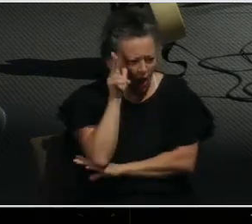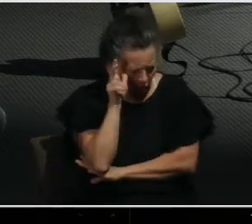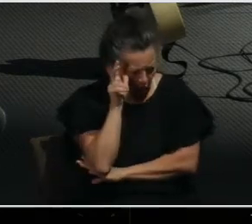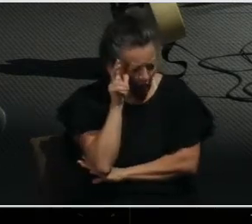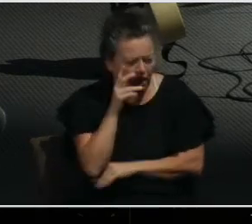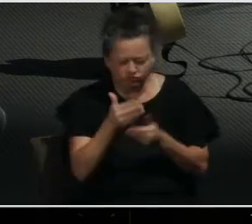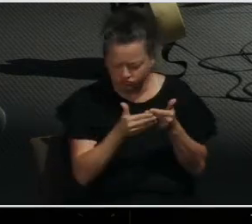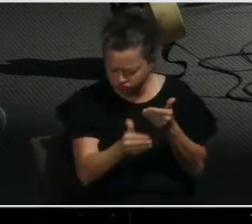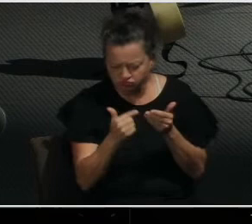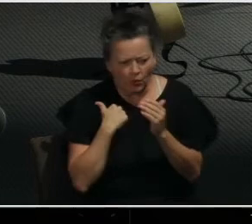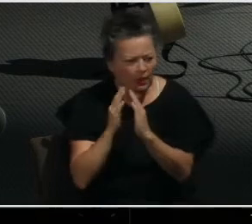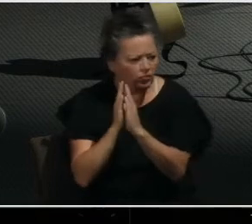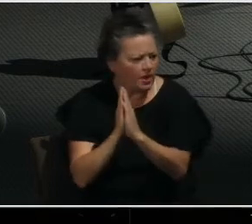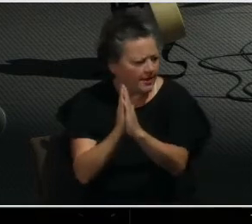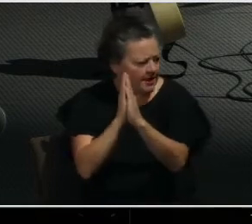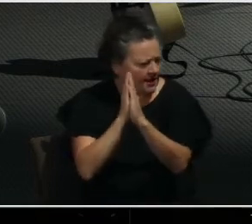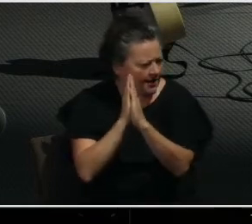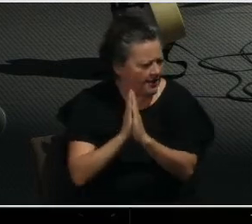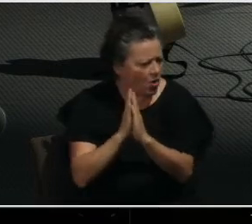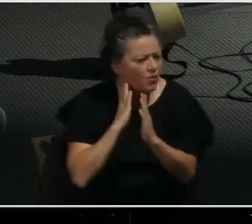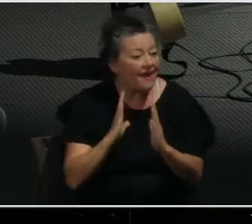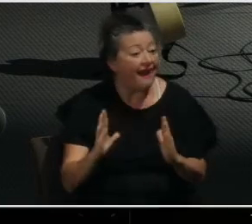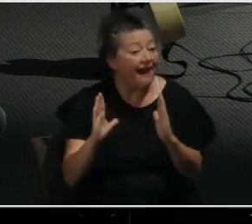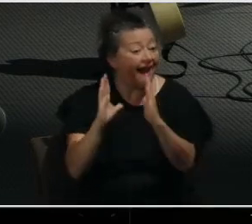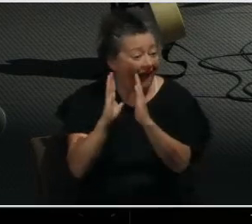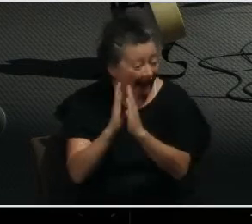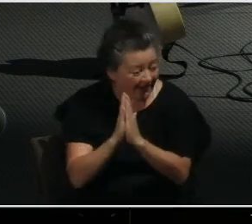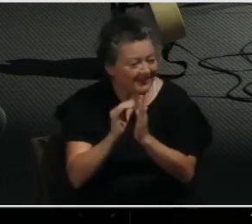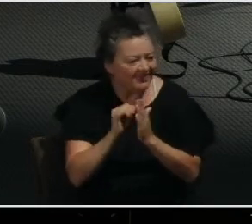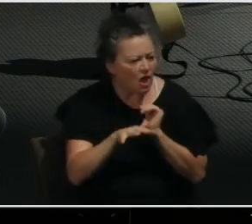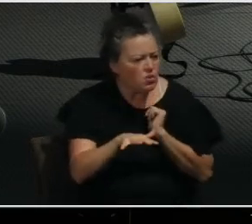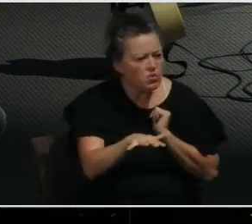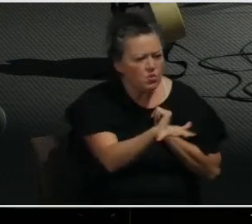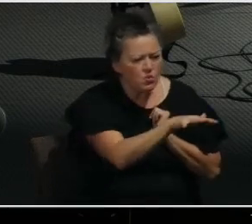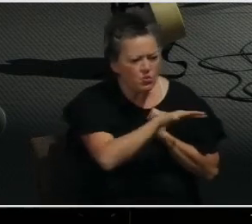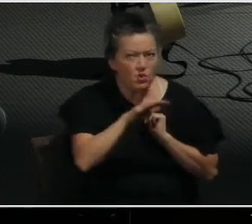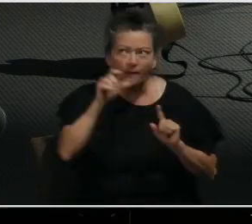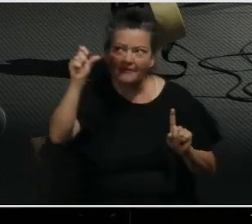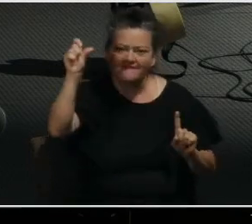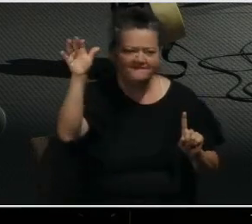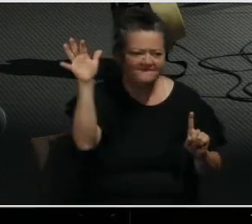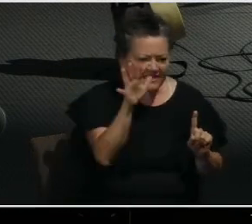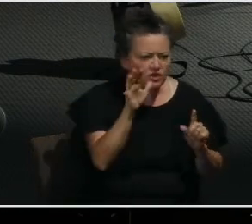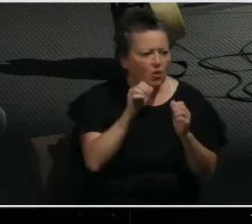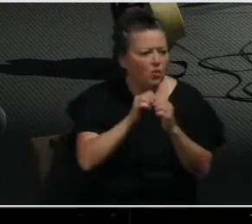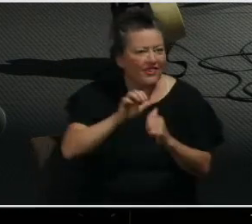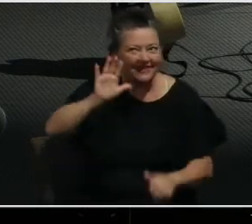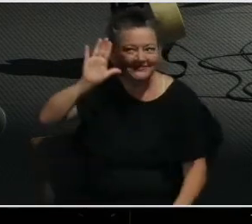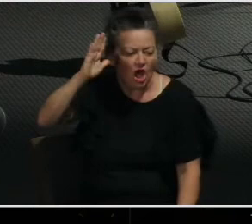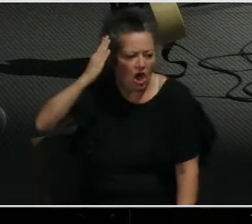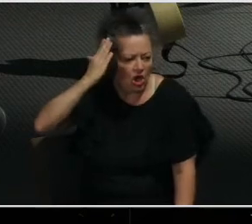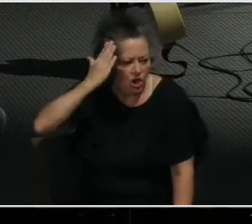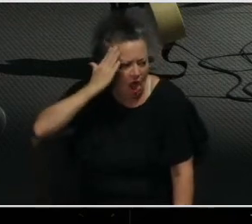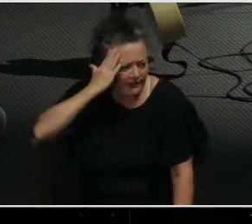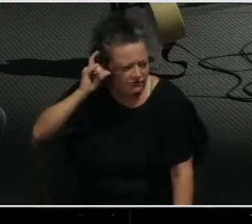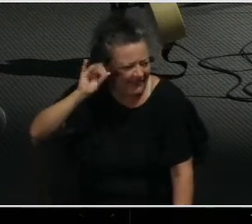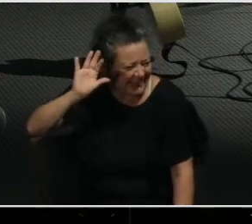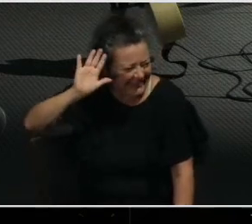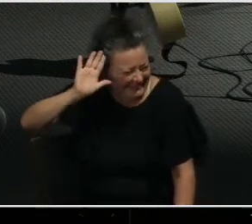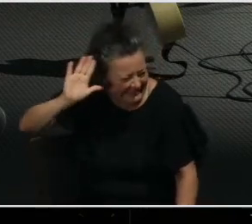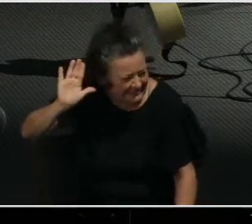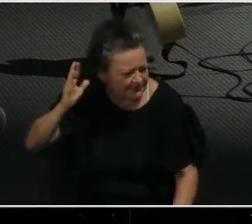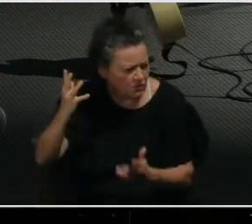you, asking that you may be filled with the knowledge of His will in all spiritual wisdom and